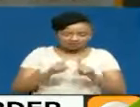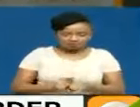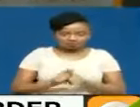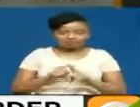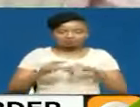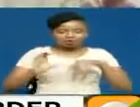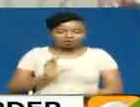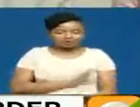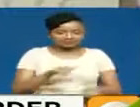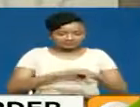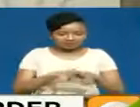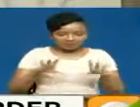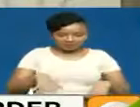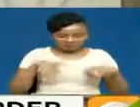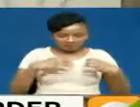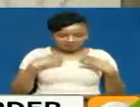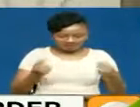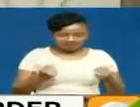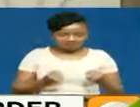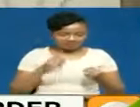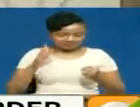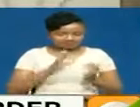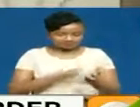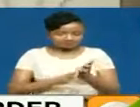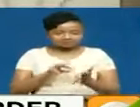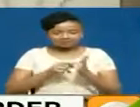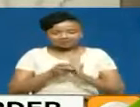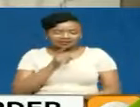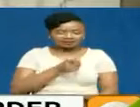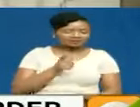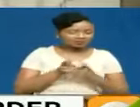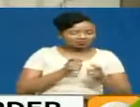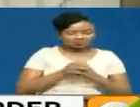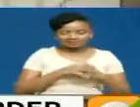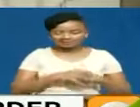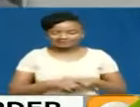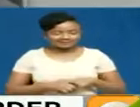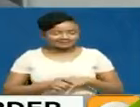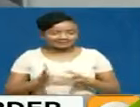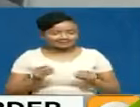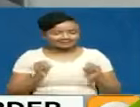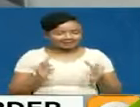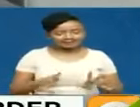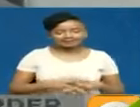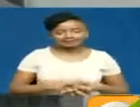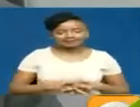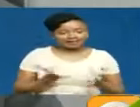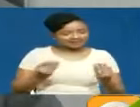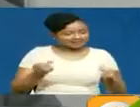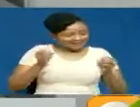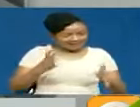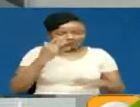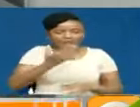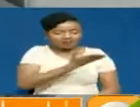member for health are anything to go by, then the county is struggling to treat and manage its COVID-19 patients. It's overwhelming.